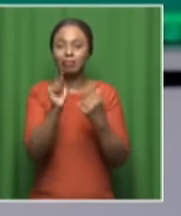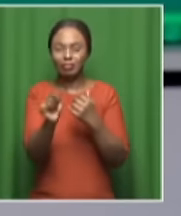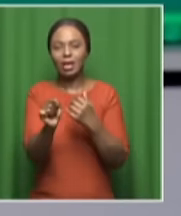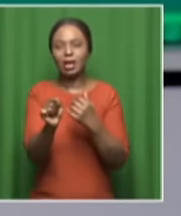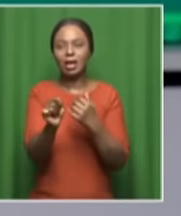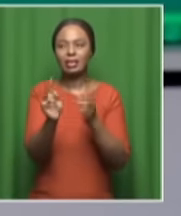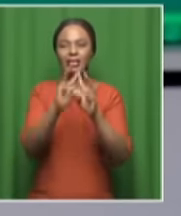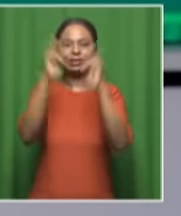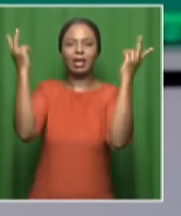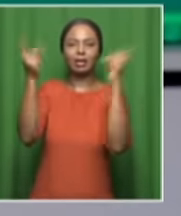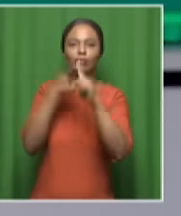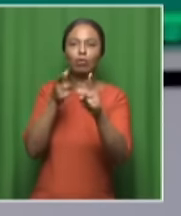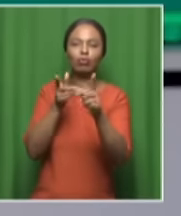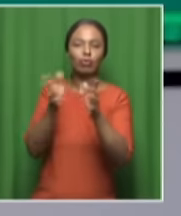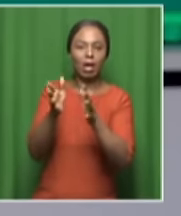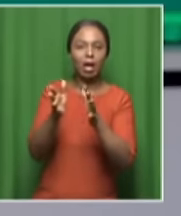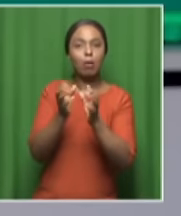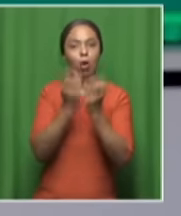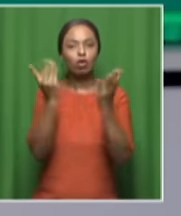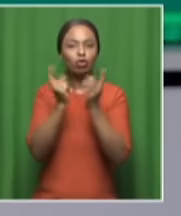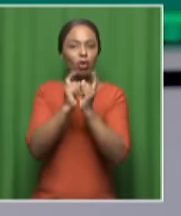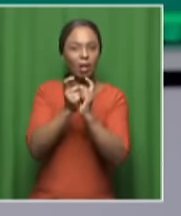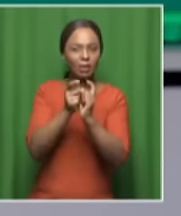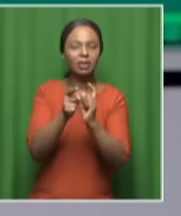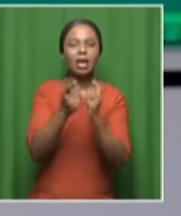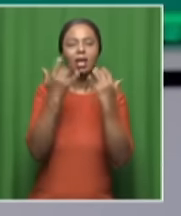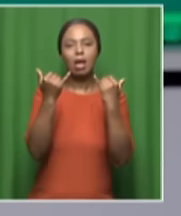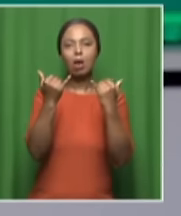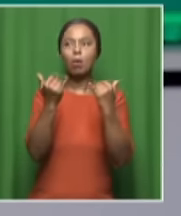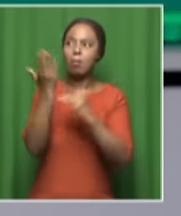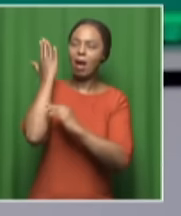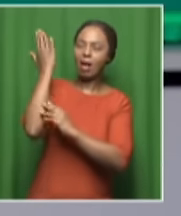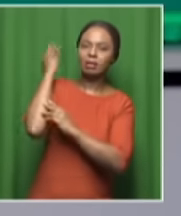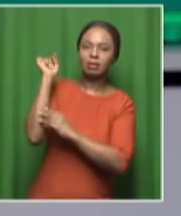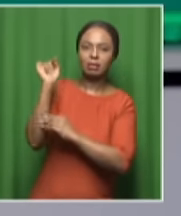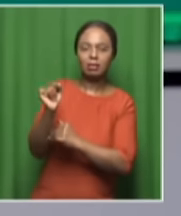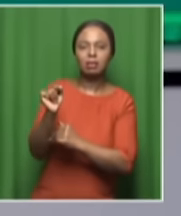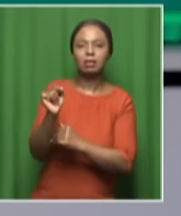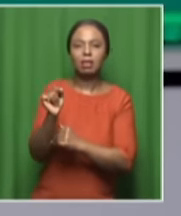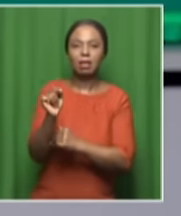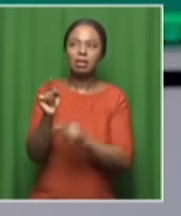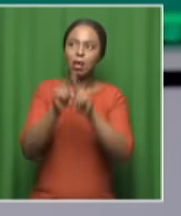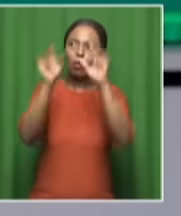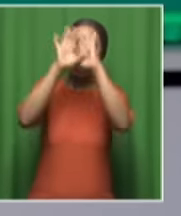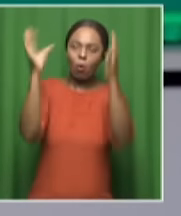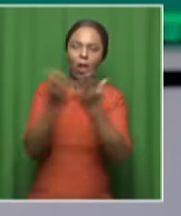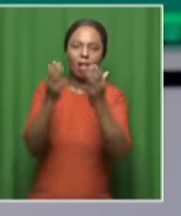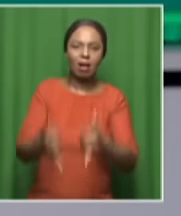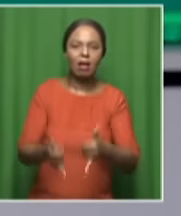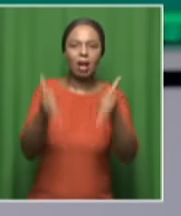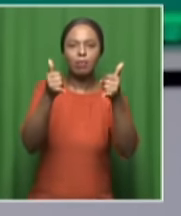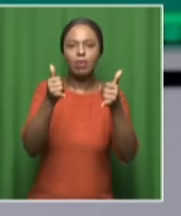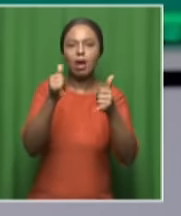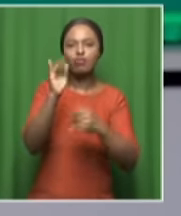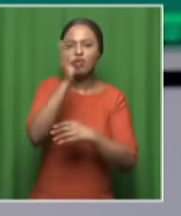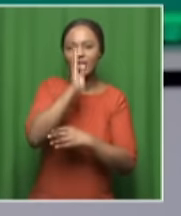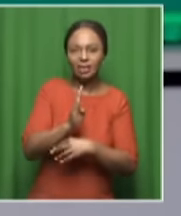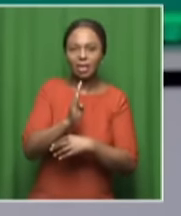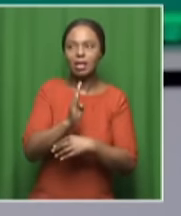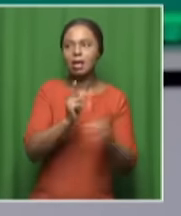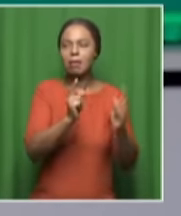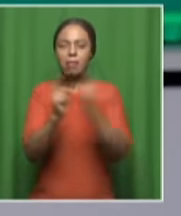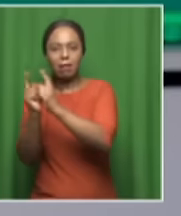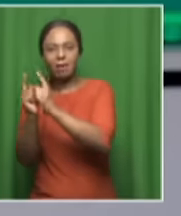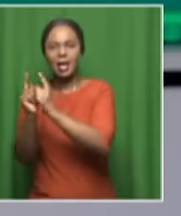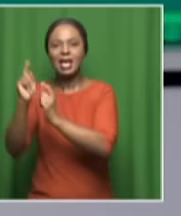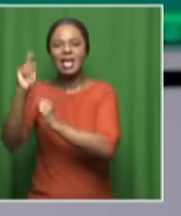these type of tournaments. So we've seen in the past, and we can go back as far as World Cup tournaments where Brazil went into the final with Italy as